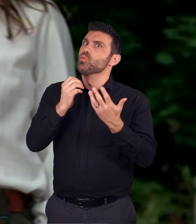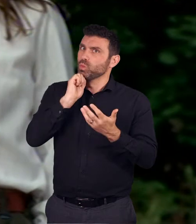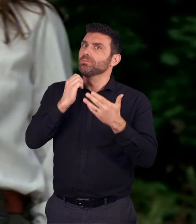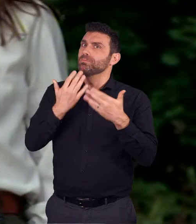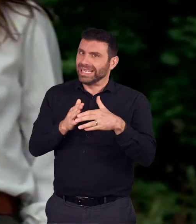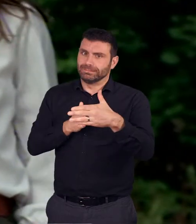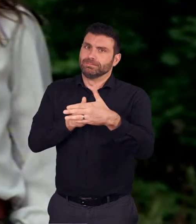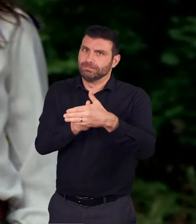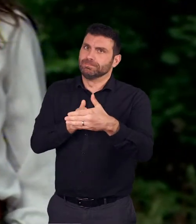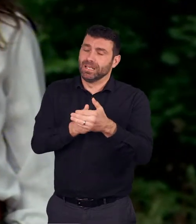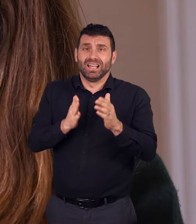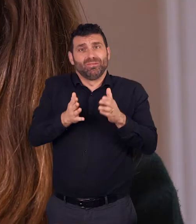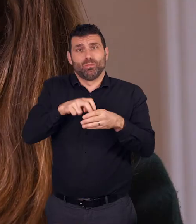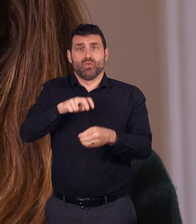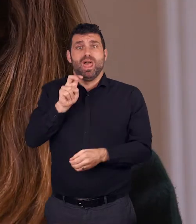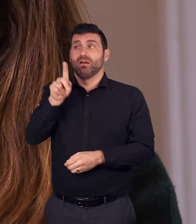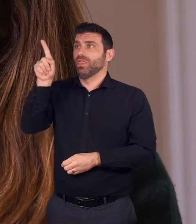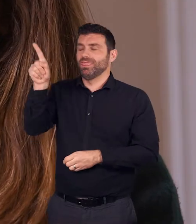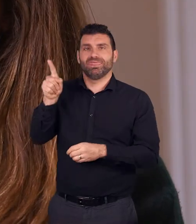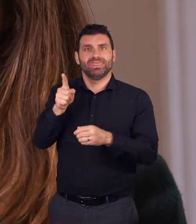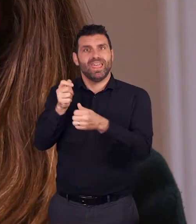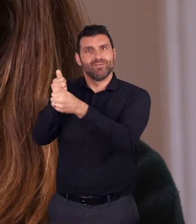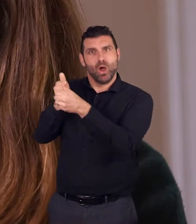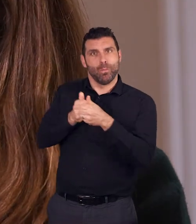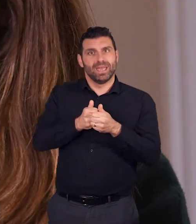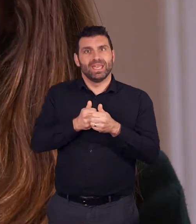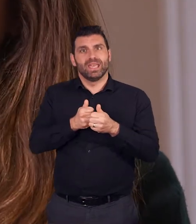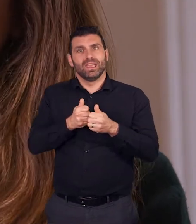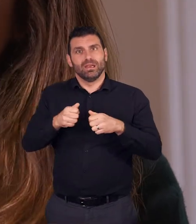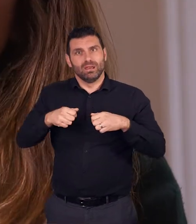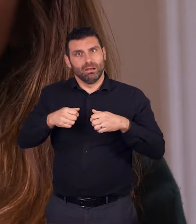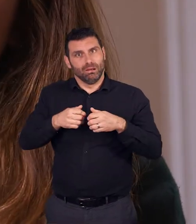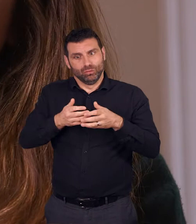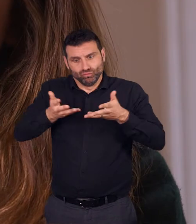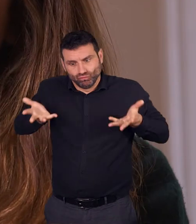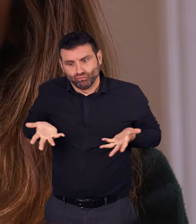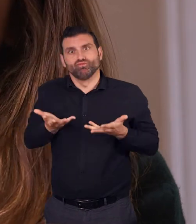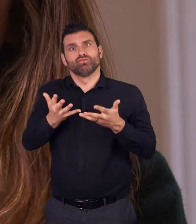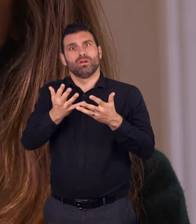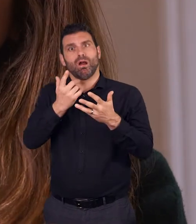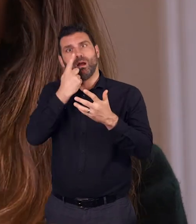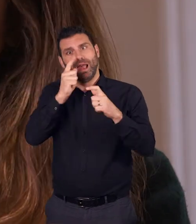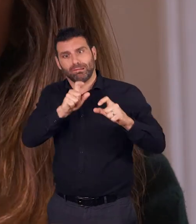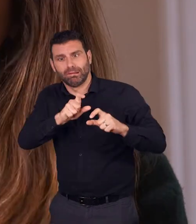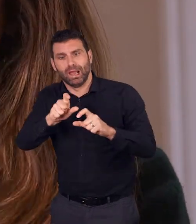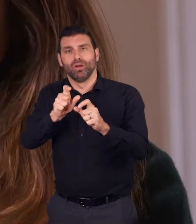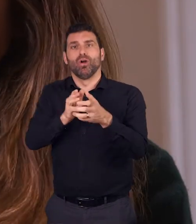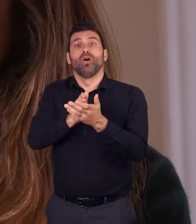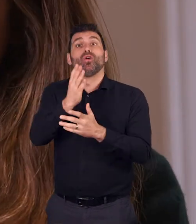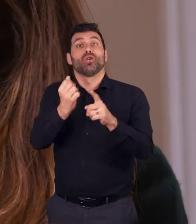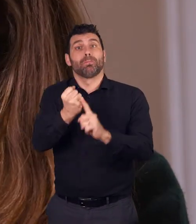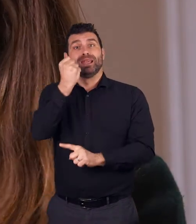I wouldn't be where I am I don't think I would have had to have pulled out so they've enabled me to continue complete